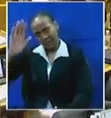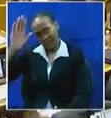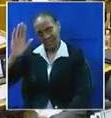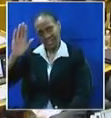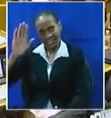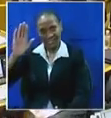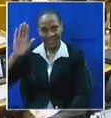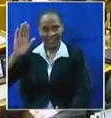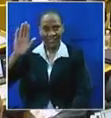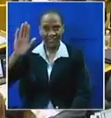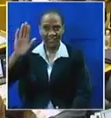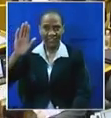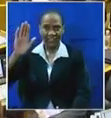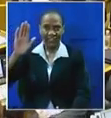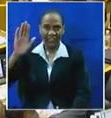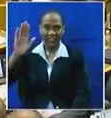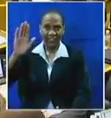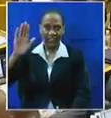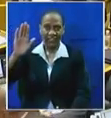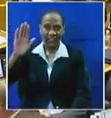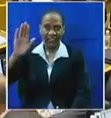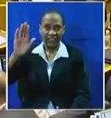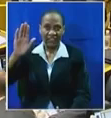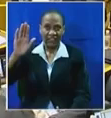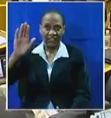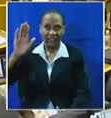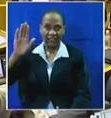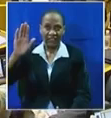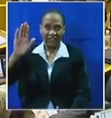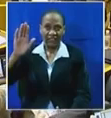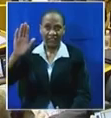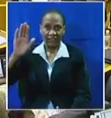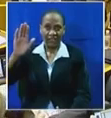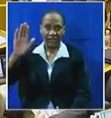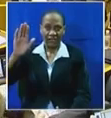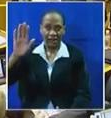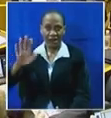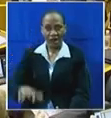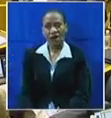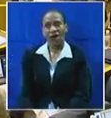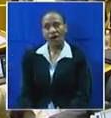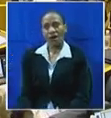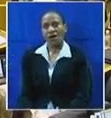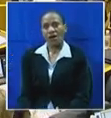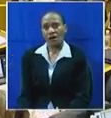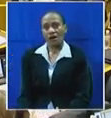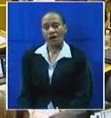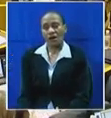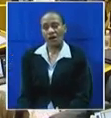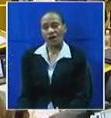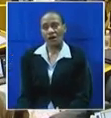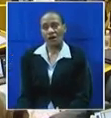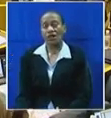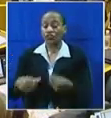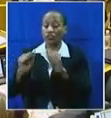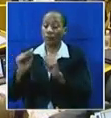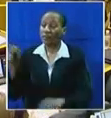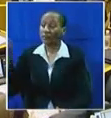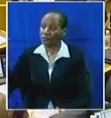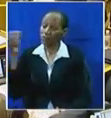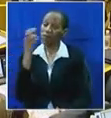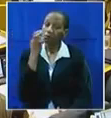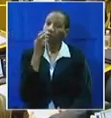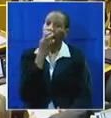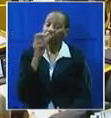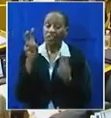Order, why don't you get them yellow overalls? Honorable Chair, Pastor. Listen, you made a ruling that the issue of the